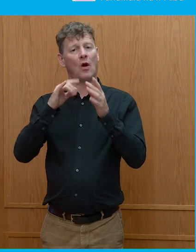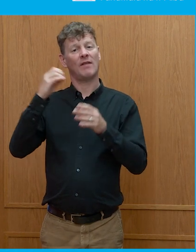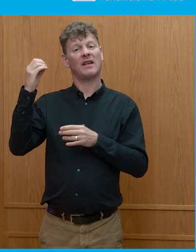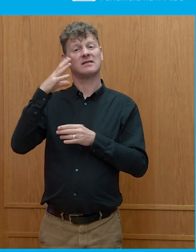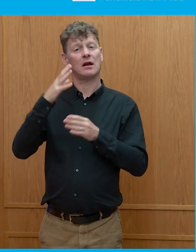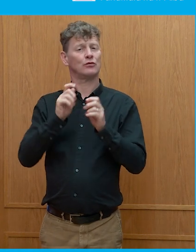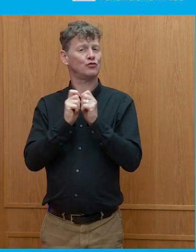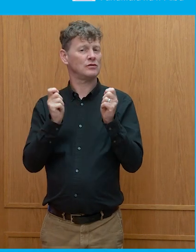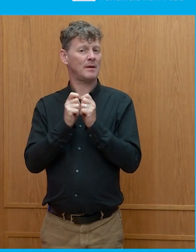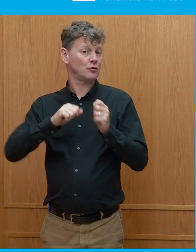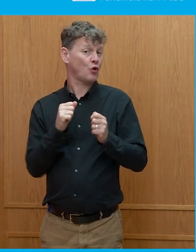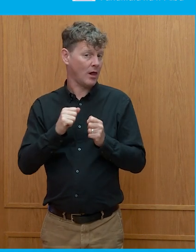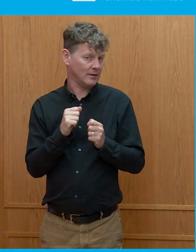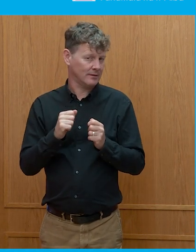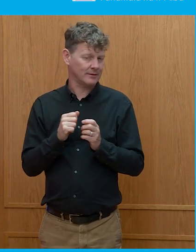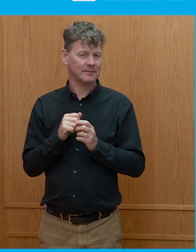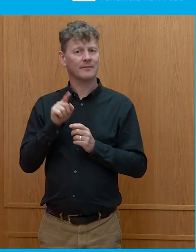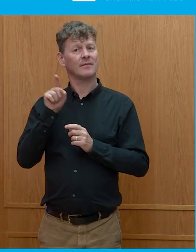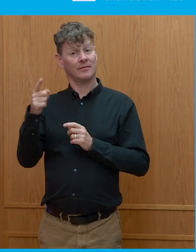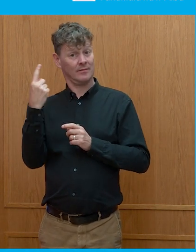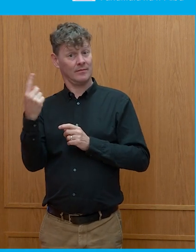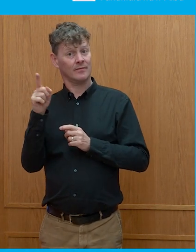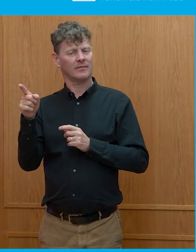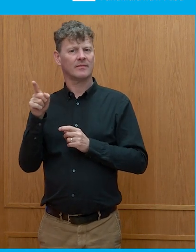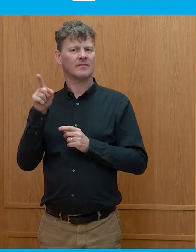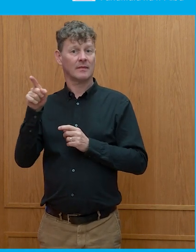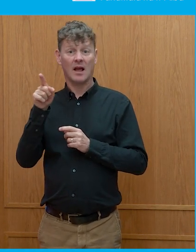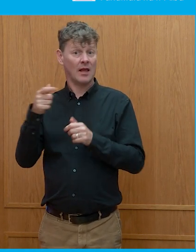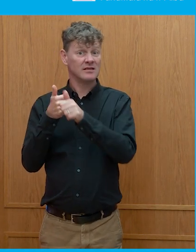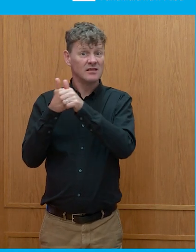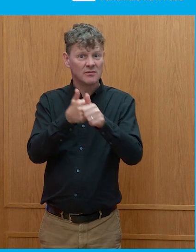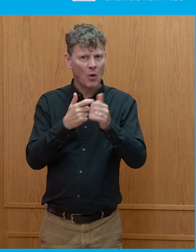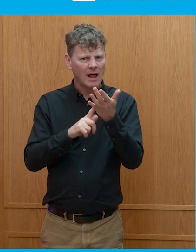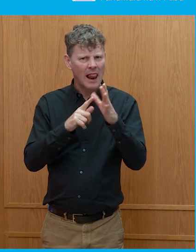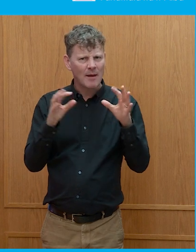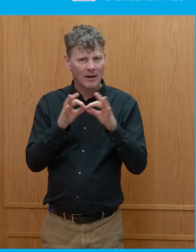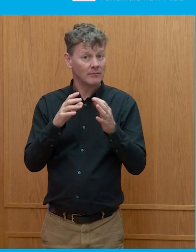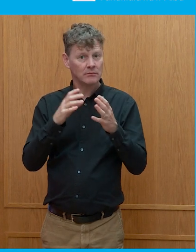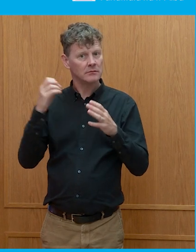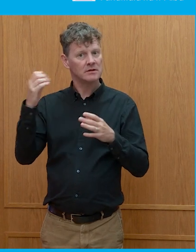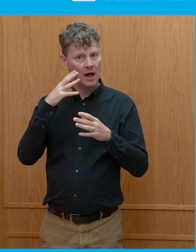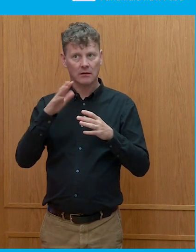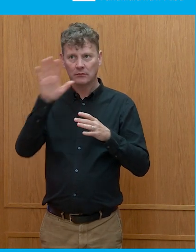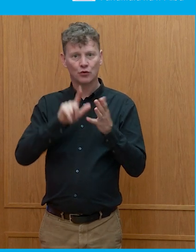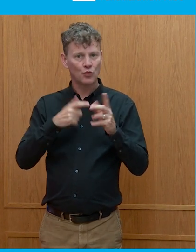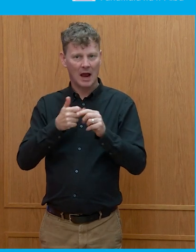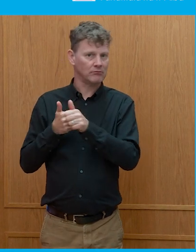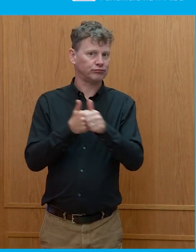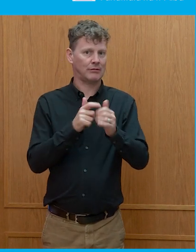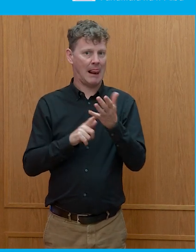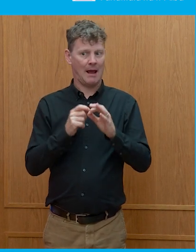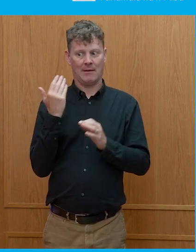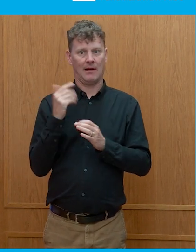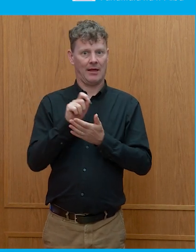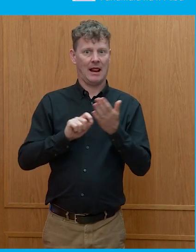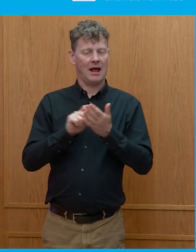was reflecting on, they came out for Labour, as The Sun corporately did, or UK did, but talking